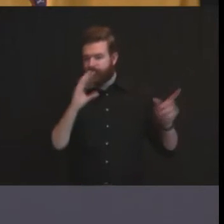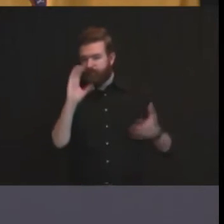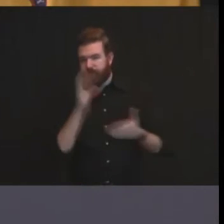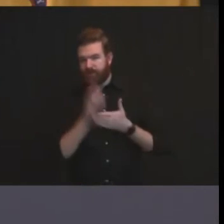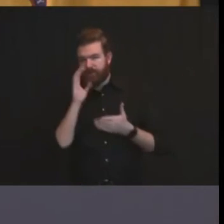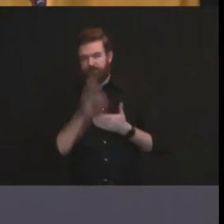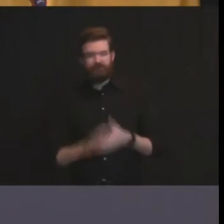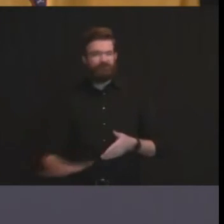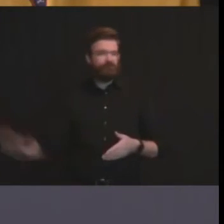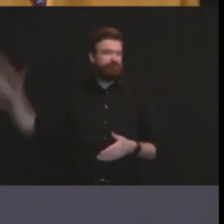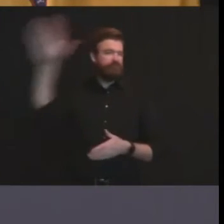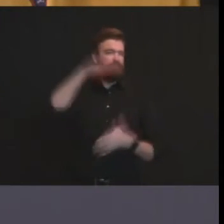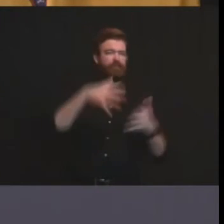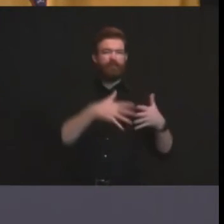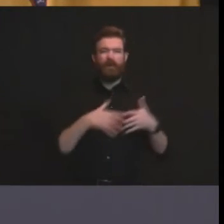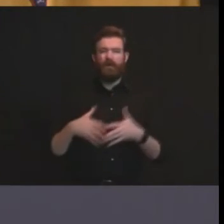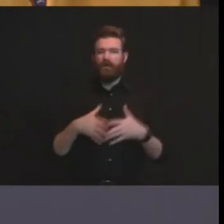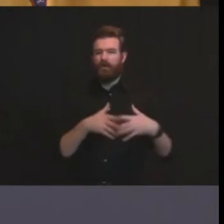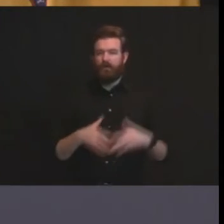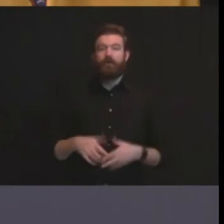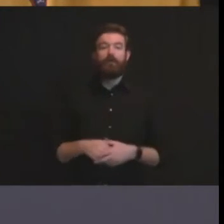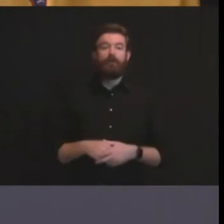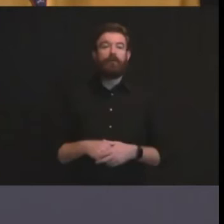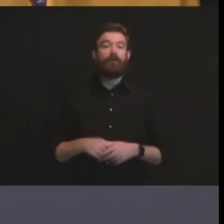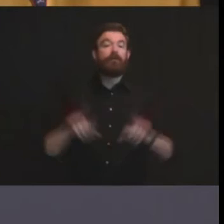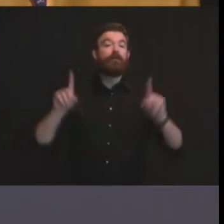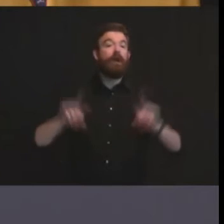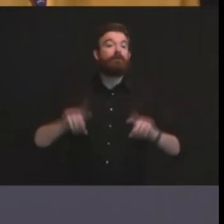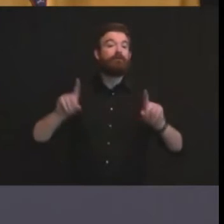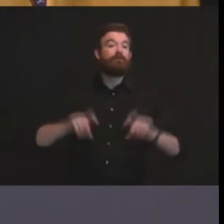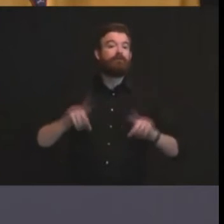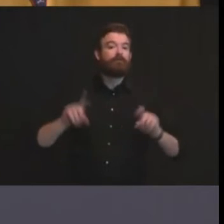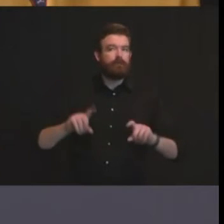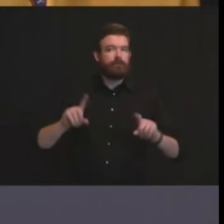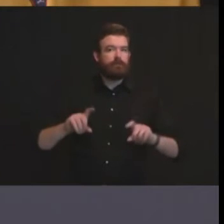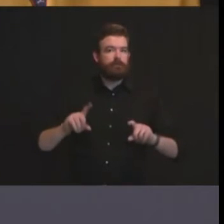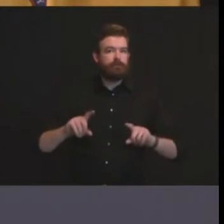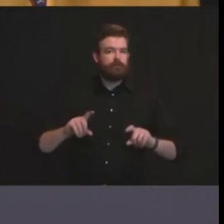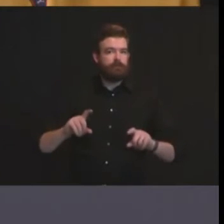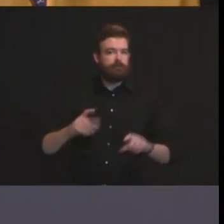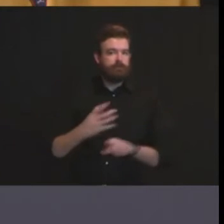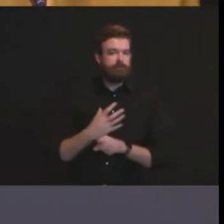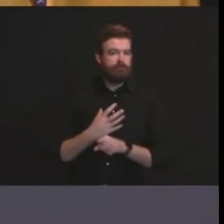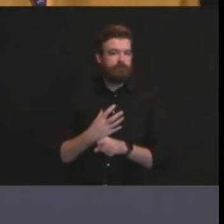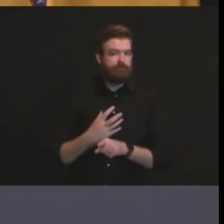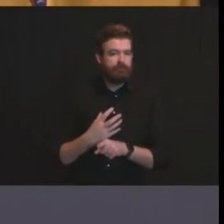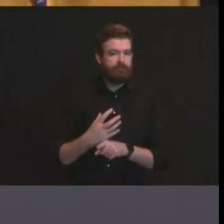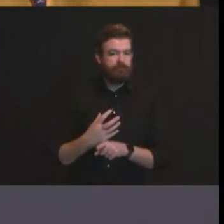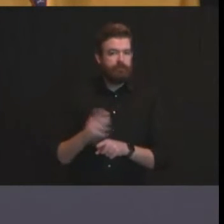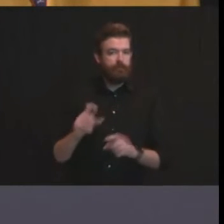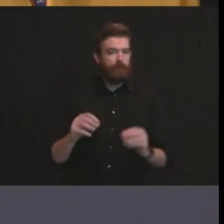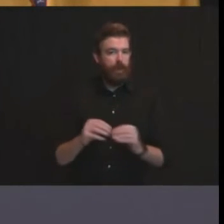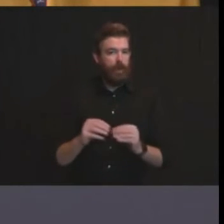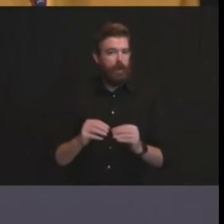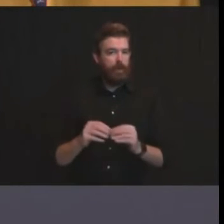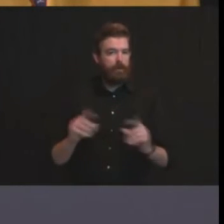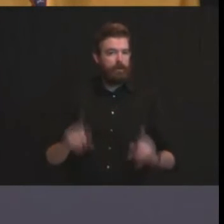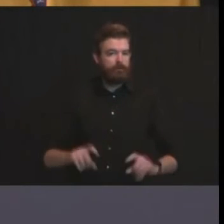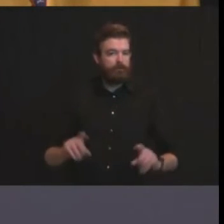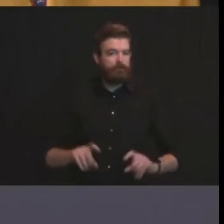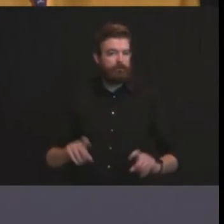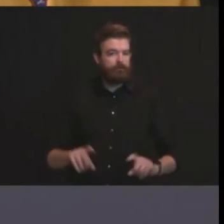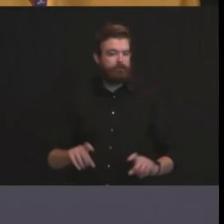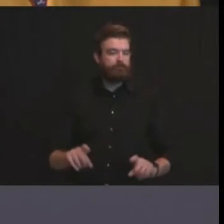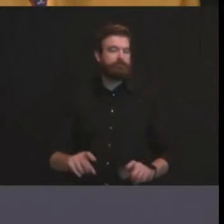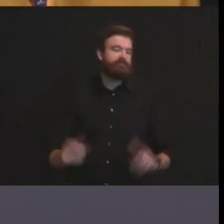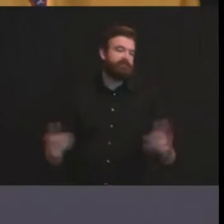supply that that means more demand and it puts a strain on the reagents and other supply side stuff judy any comments on nursing